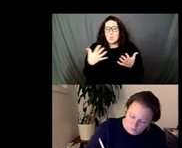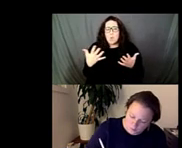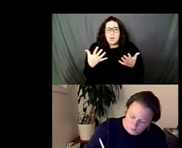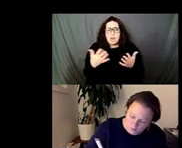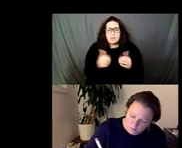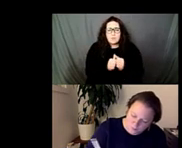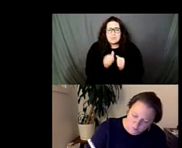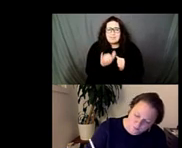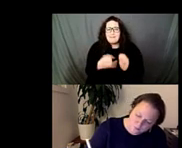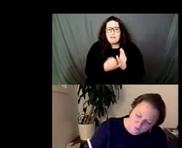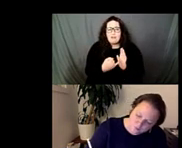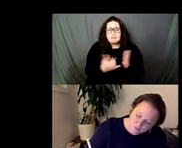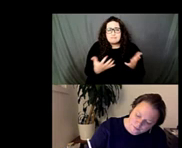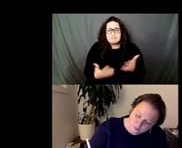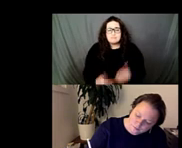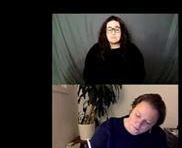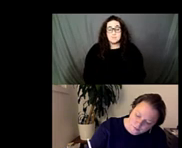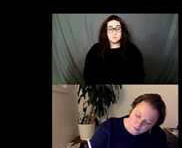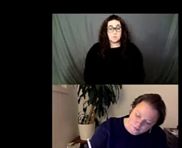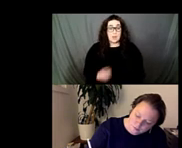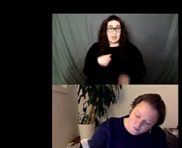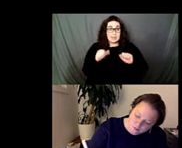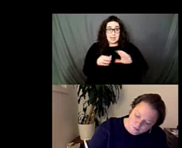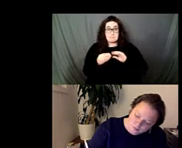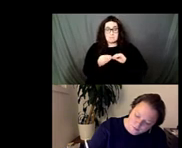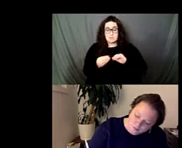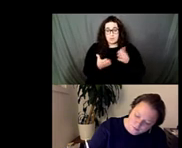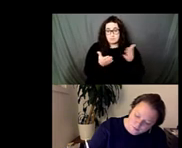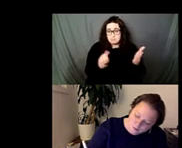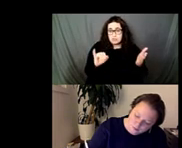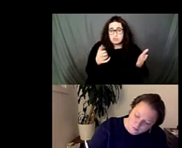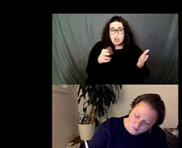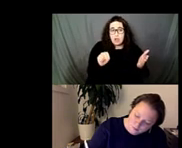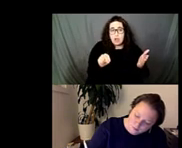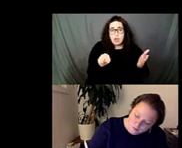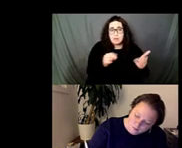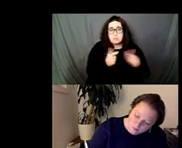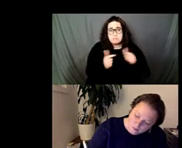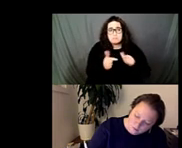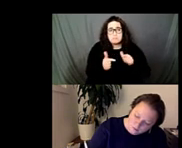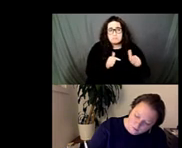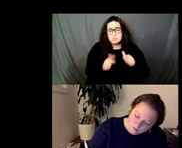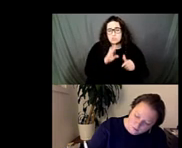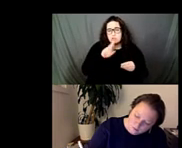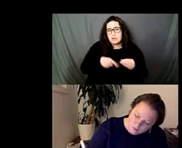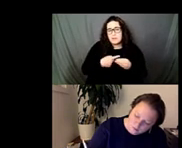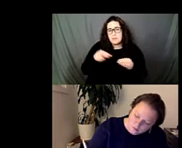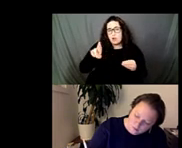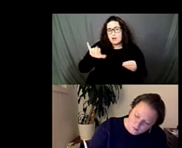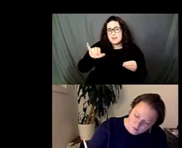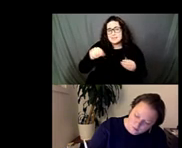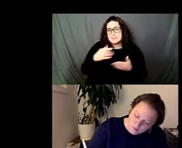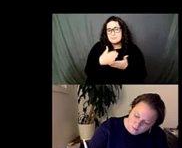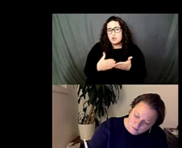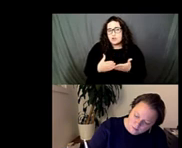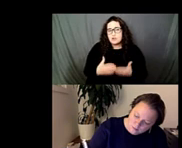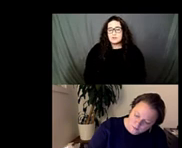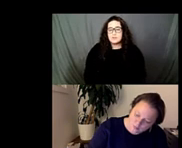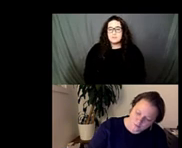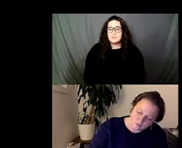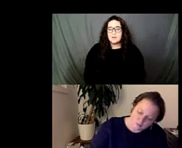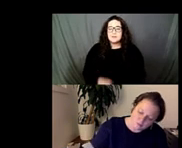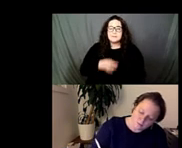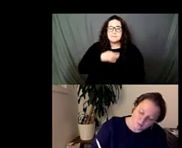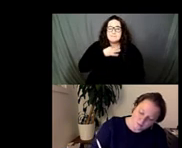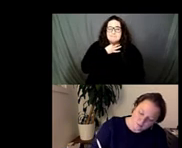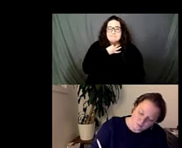in terms of what role and institution in general so we'll we'll john and i can speak to the ritness of it but but i'd like to also hear from you in terms